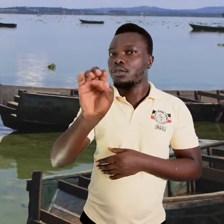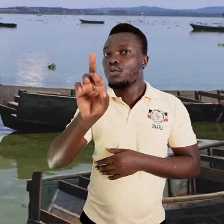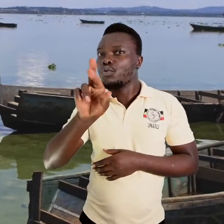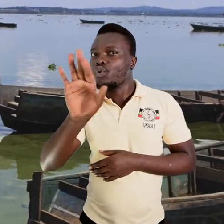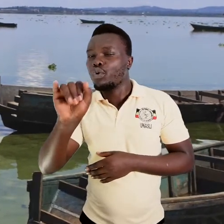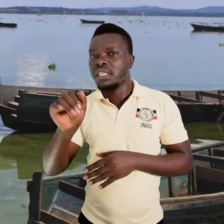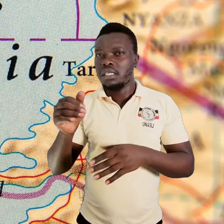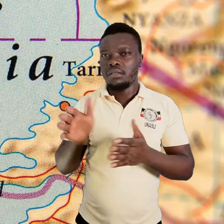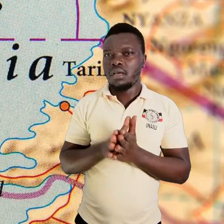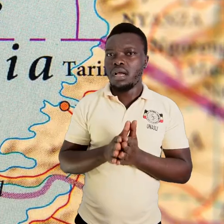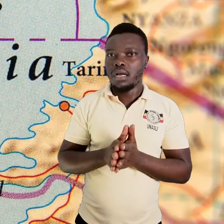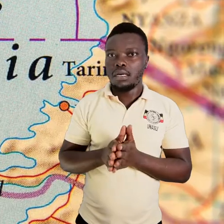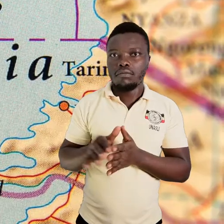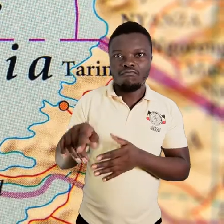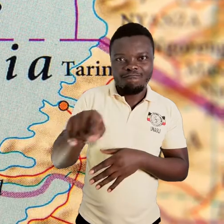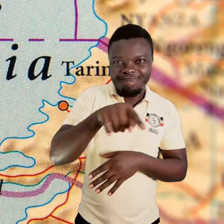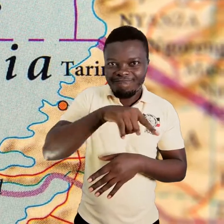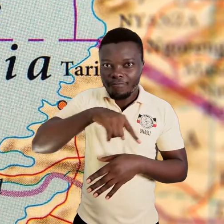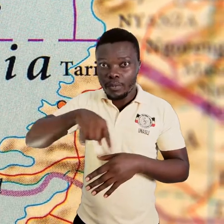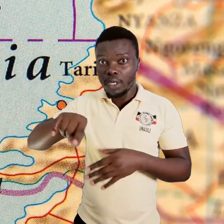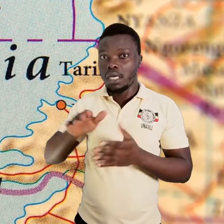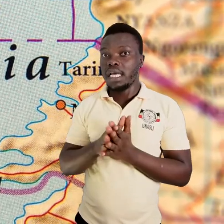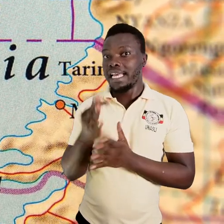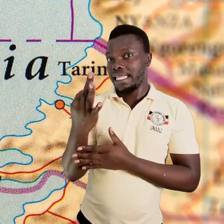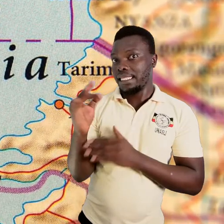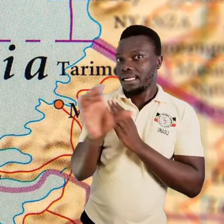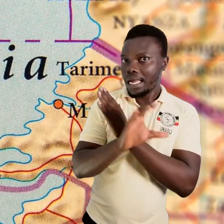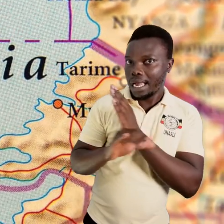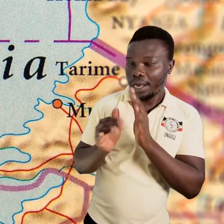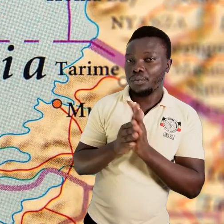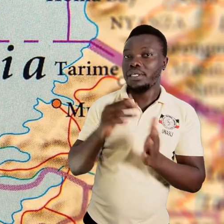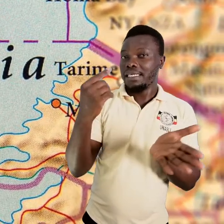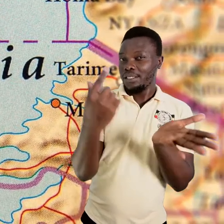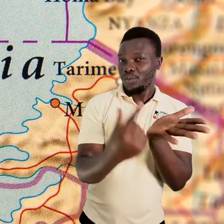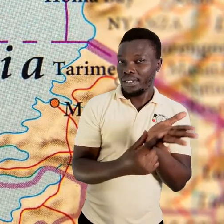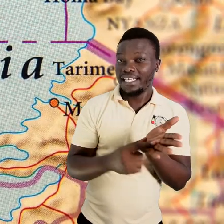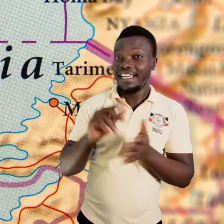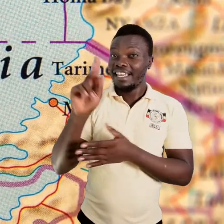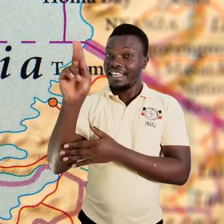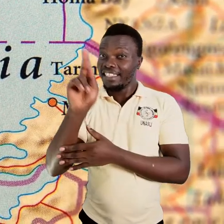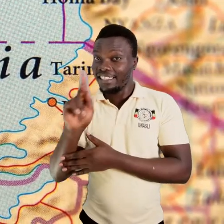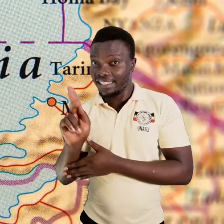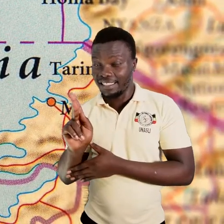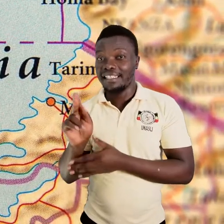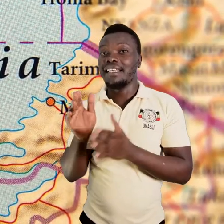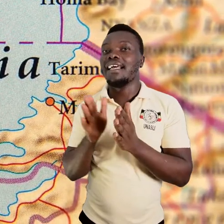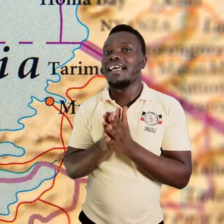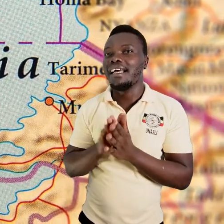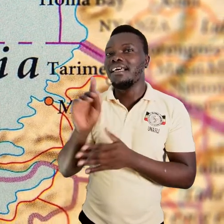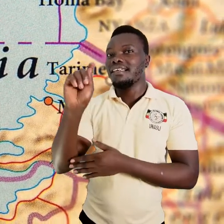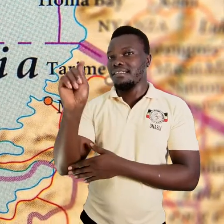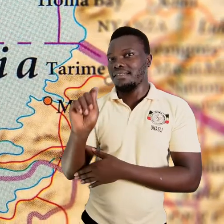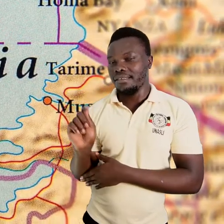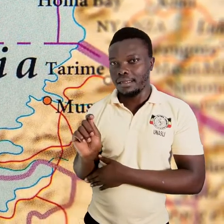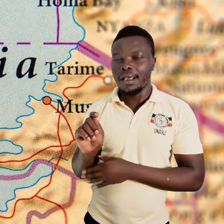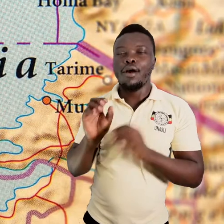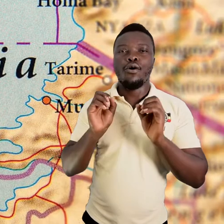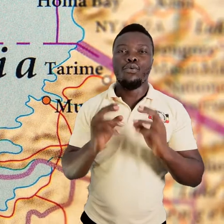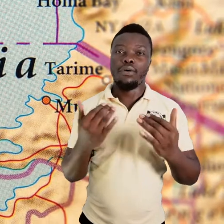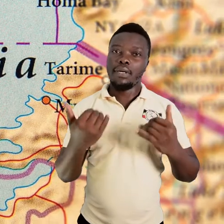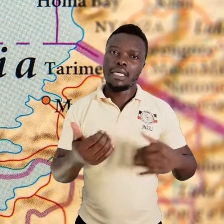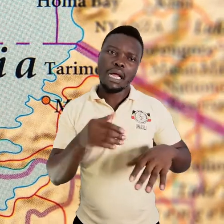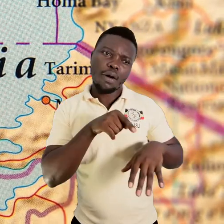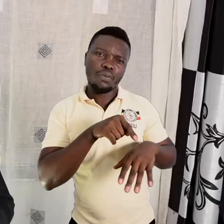the East African countries. That is Uganda, Kenya and Tanzania. Now, on Lake